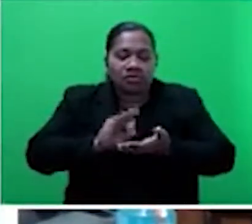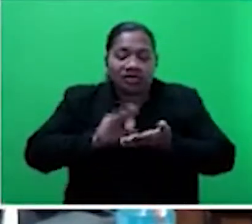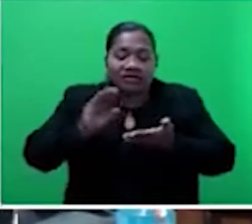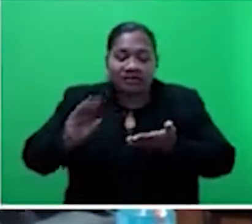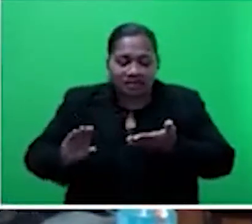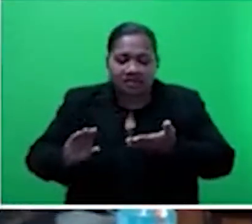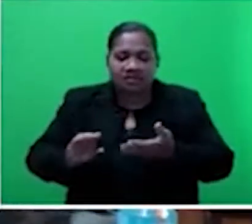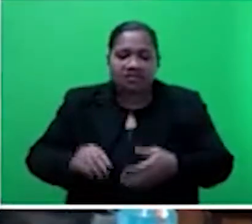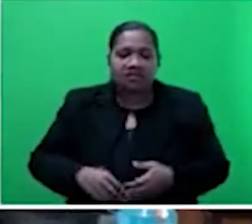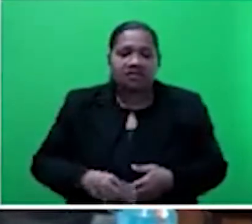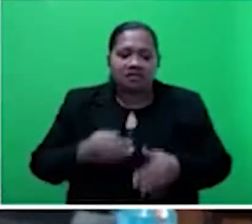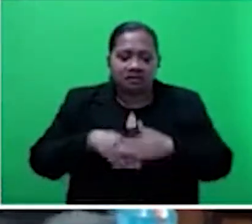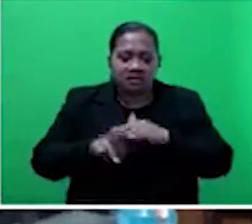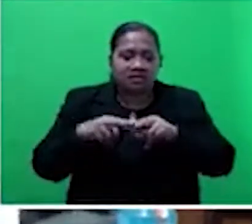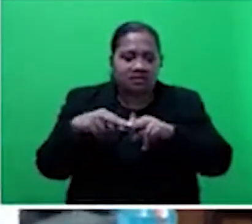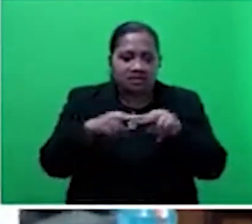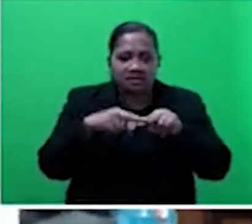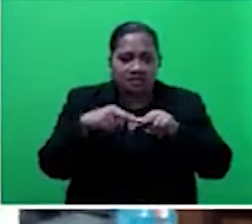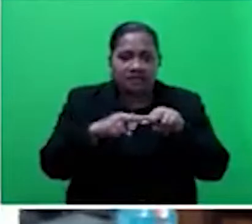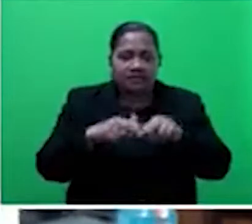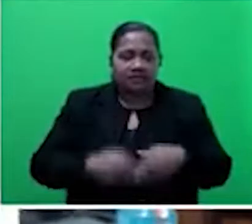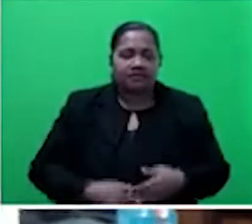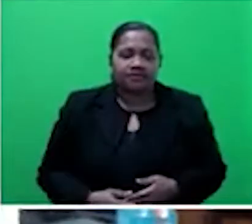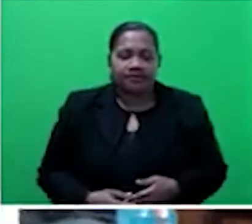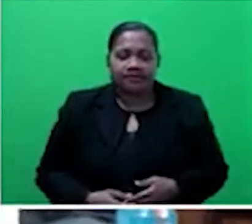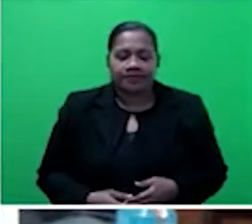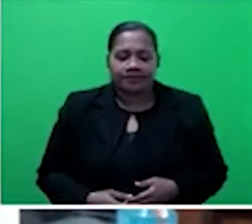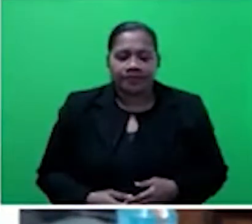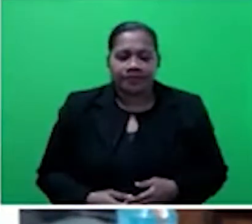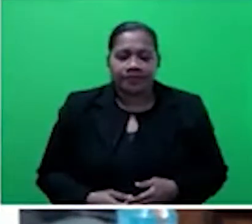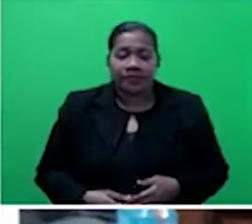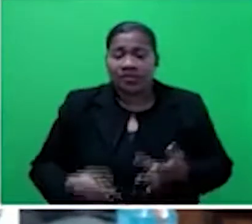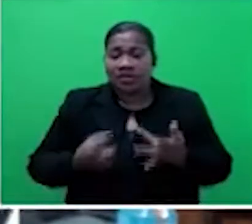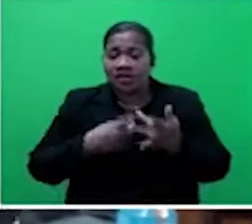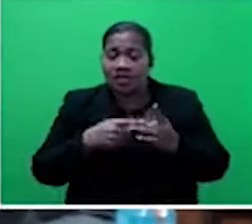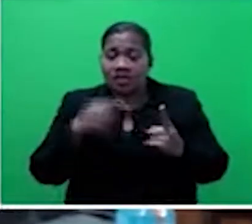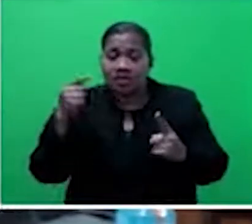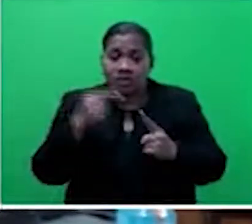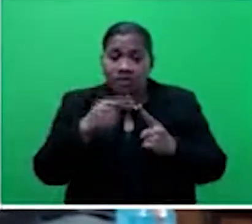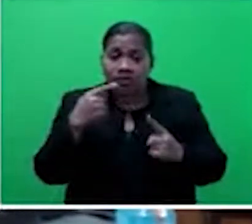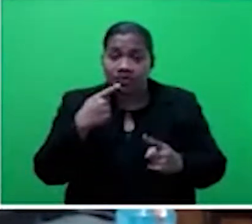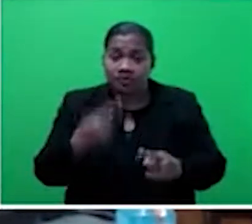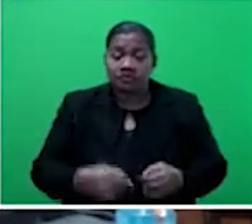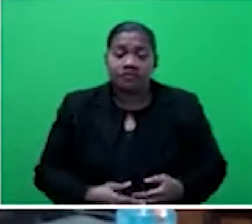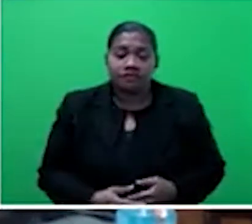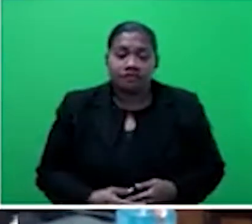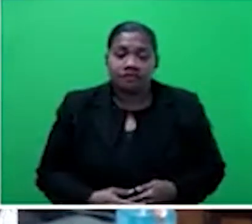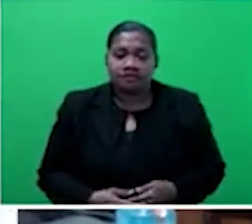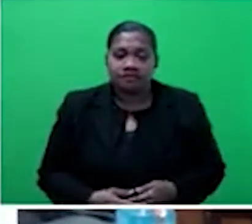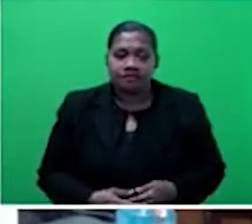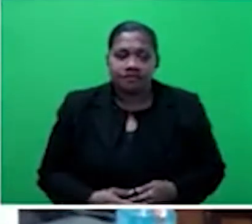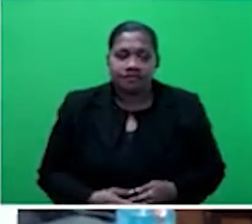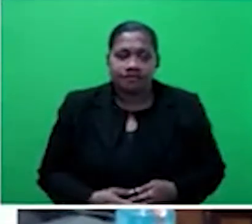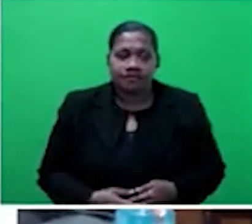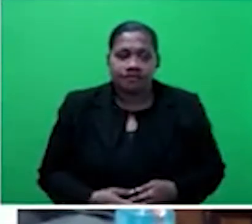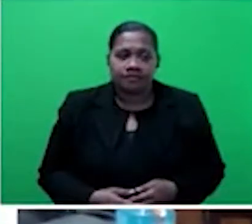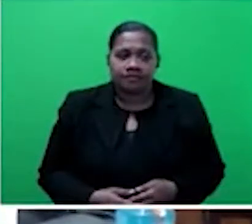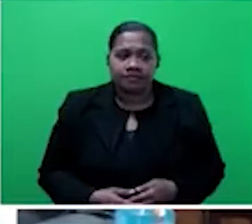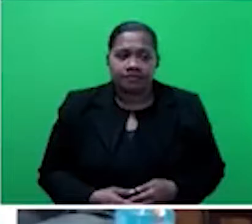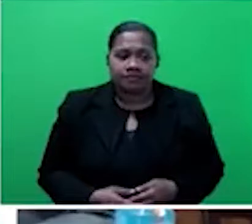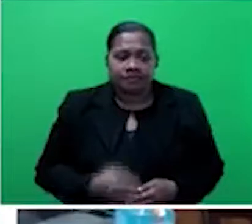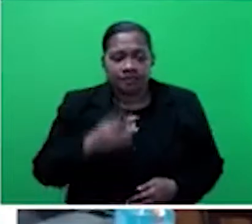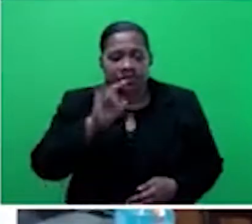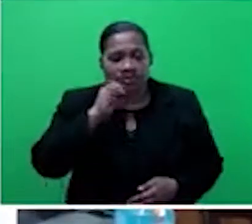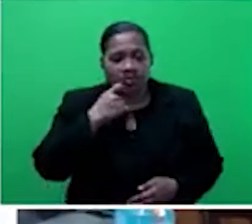Fiji, Mr. Speaker, sir. Mr. Speaker, sir, the other point he said is that he was going to get Water